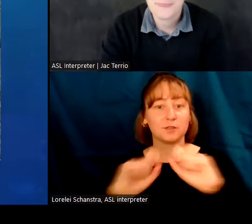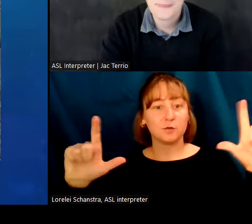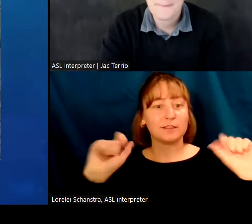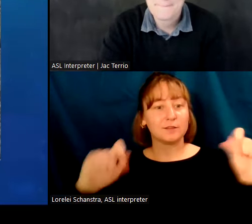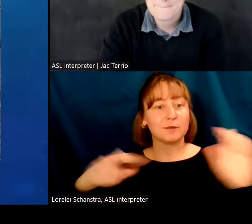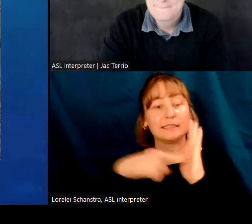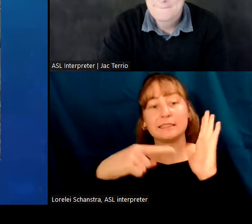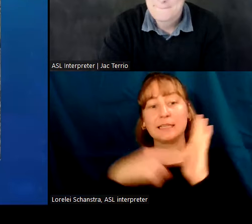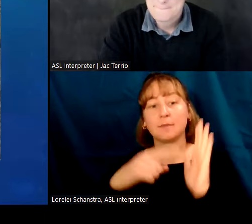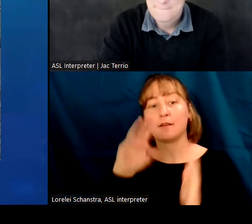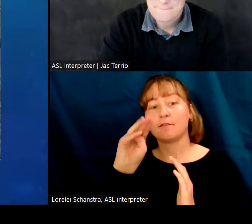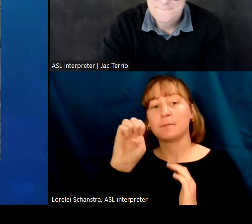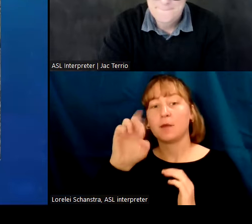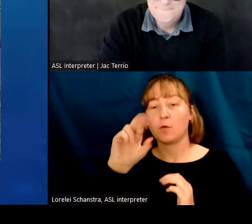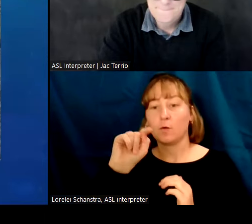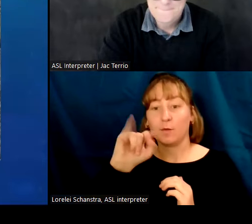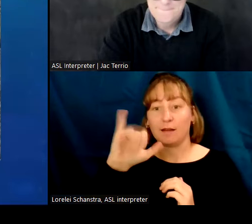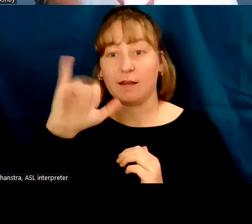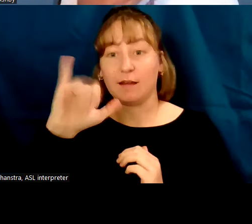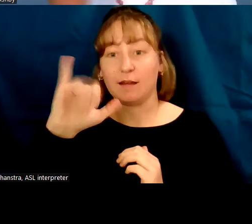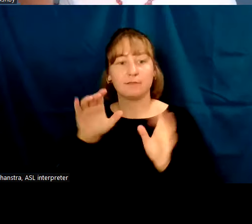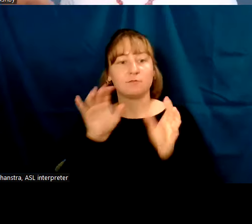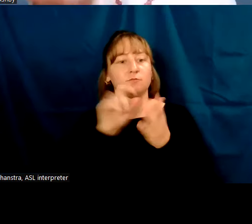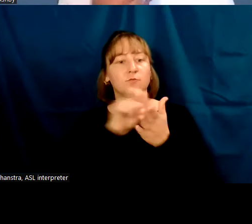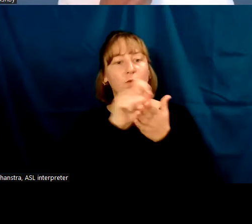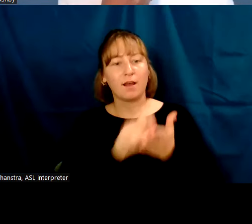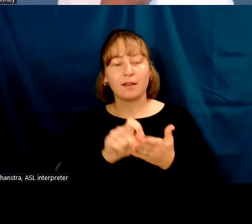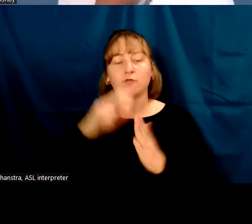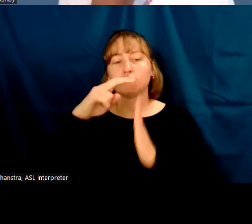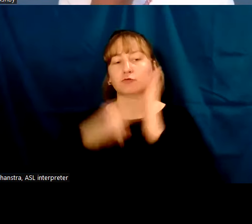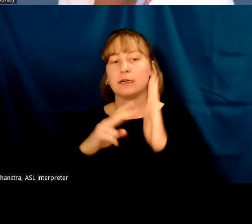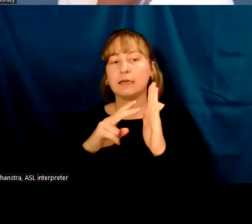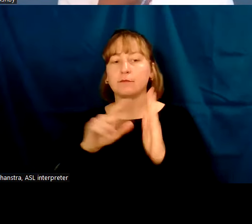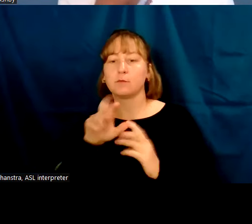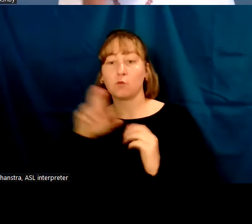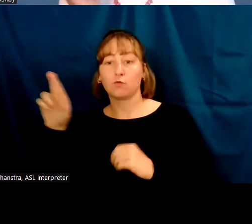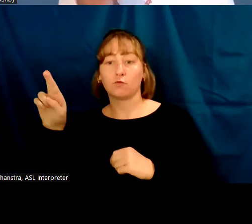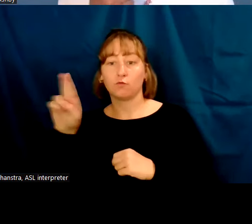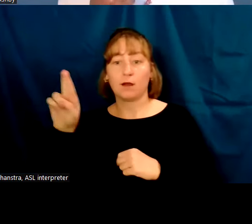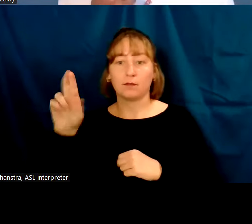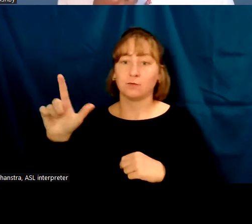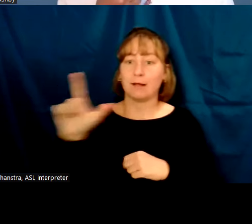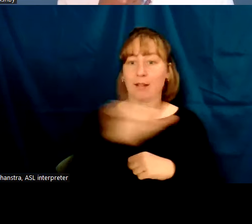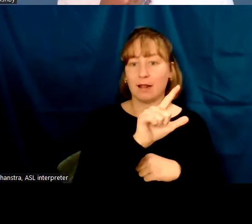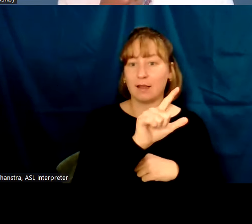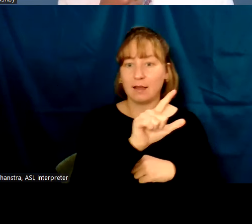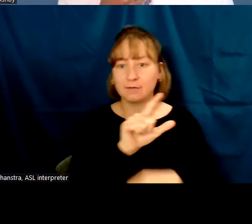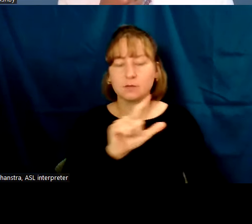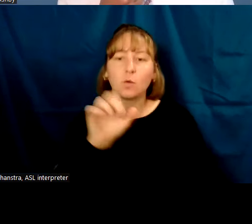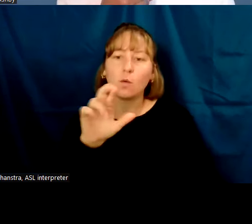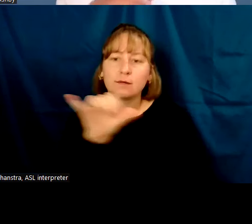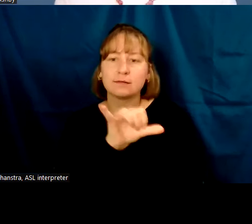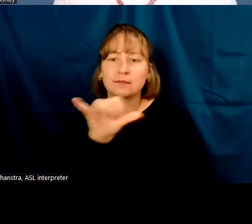writing. It's read from right to left, like Hebrew or Arabic or the earlier Egyptian